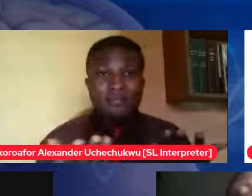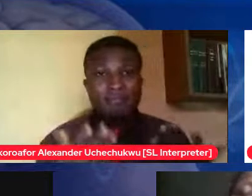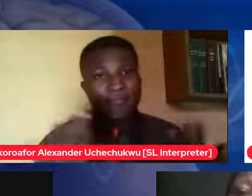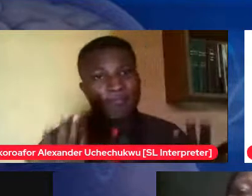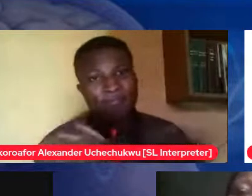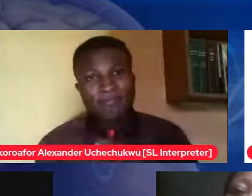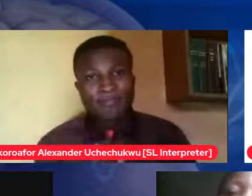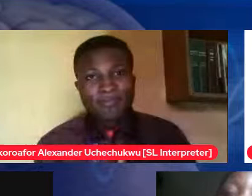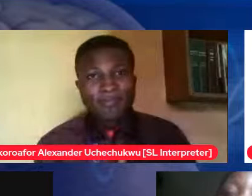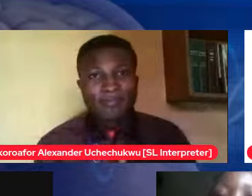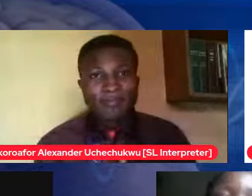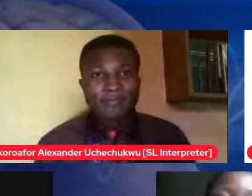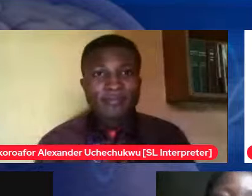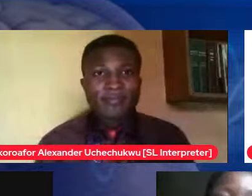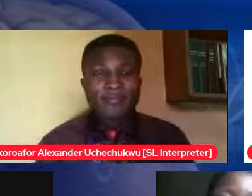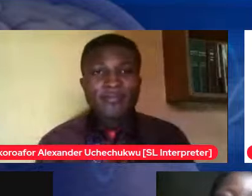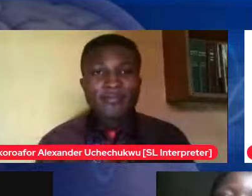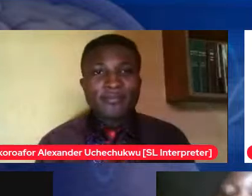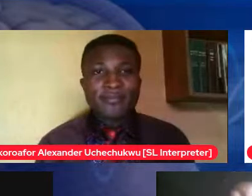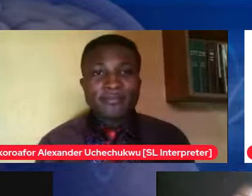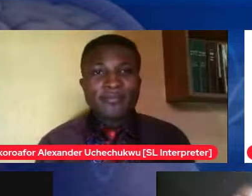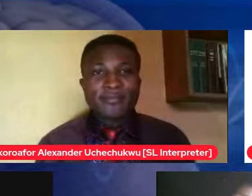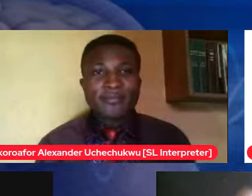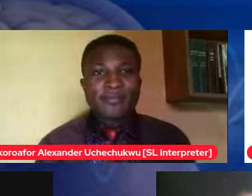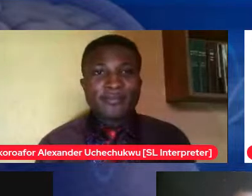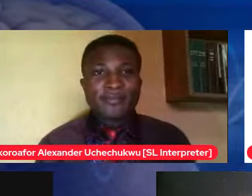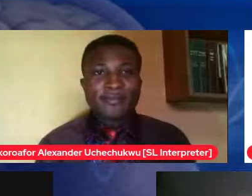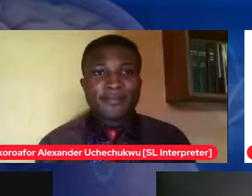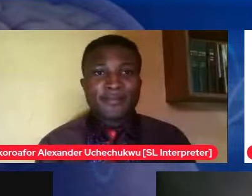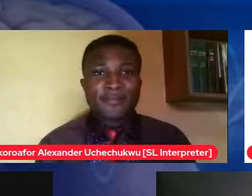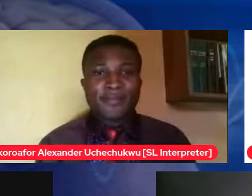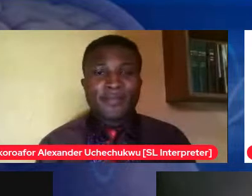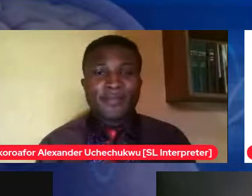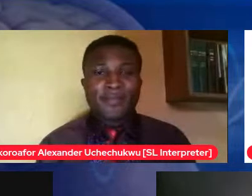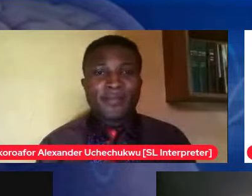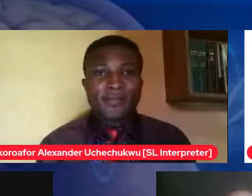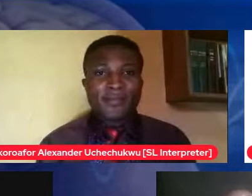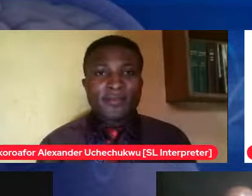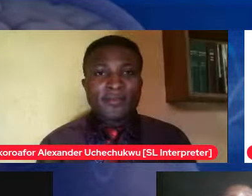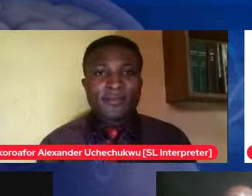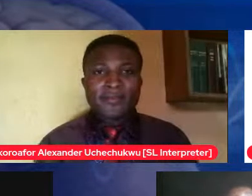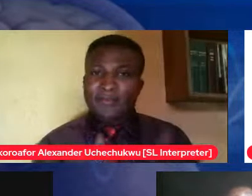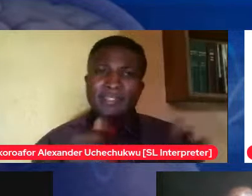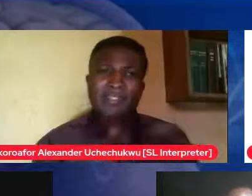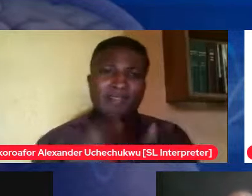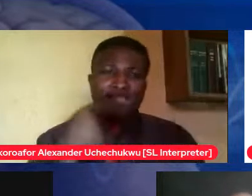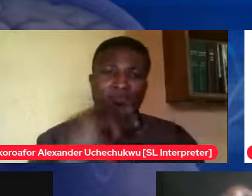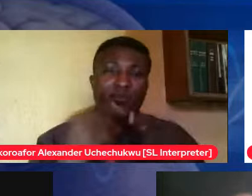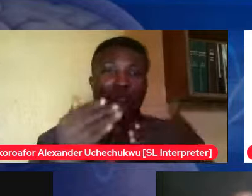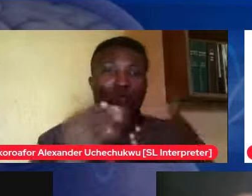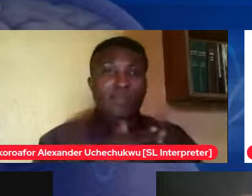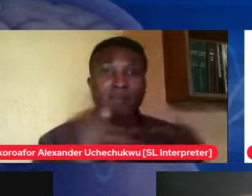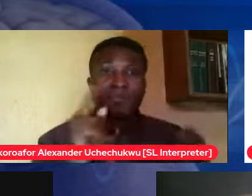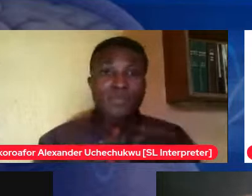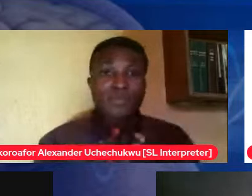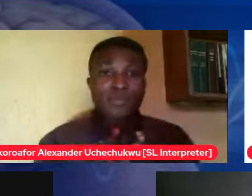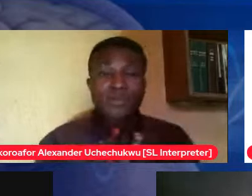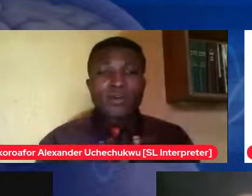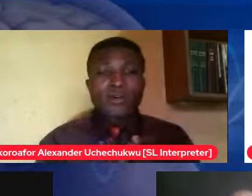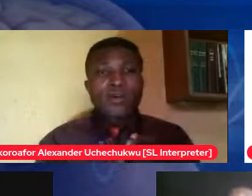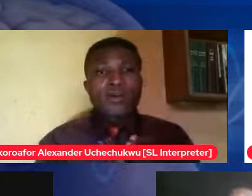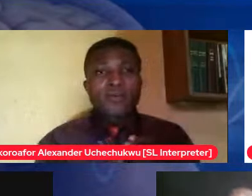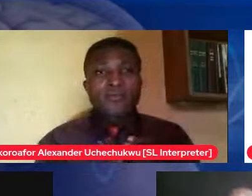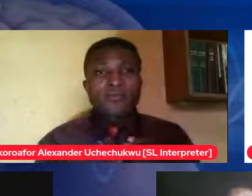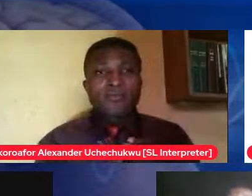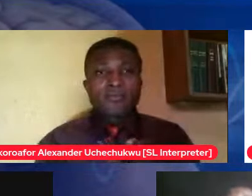wrong with you you'll be okay you know so it goes back to what did what was your and